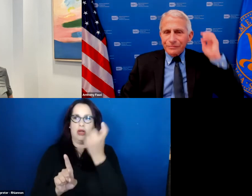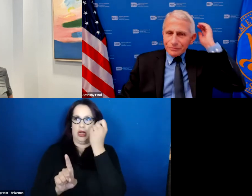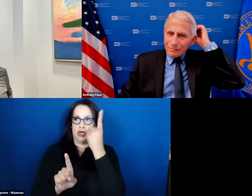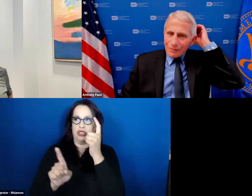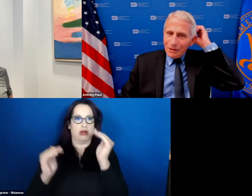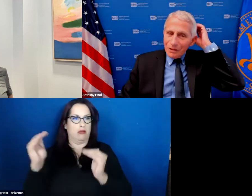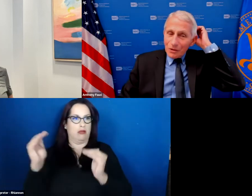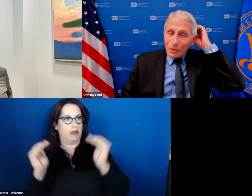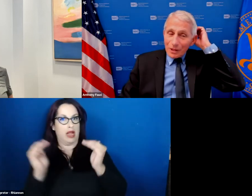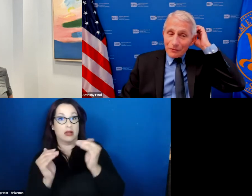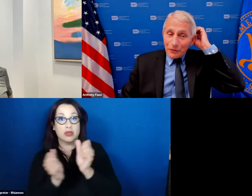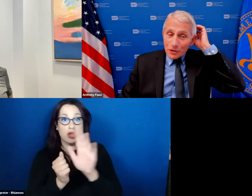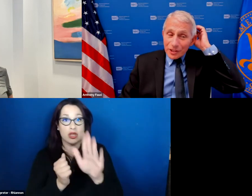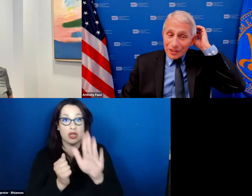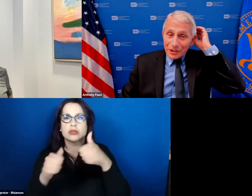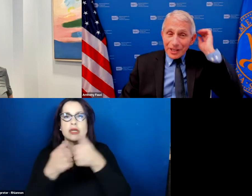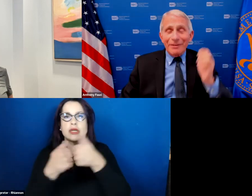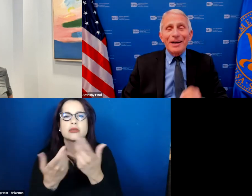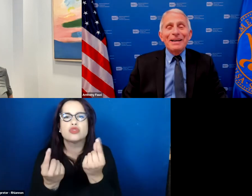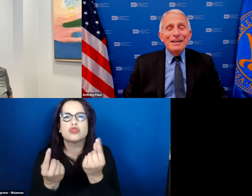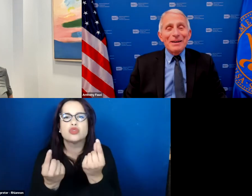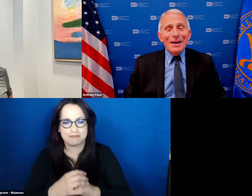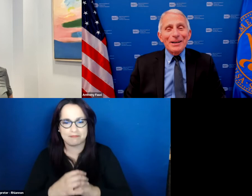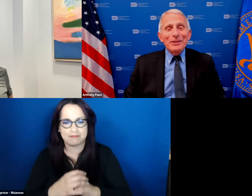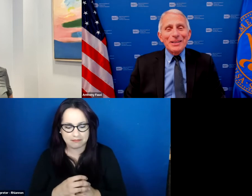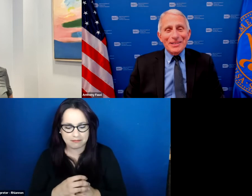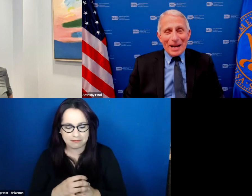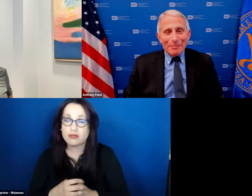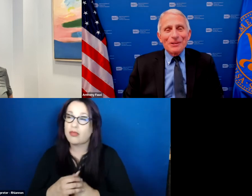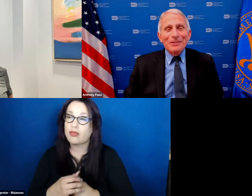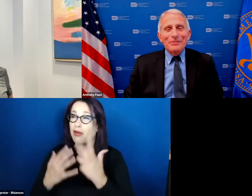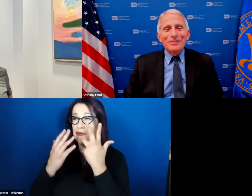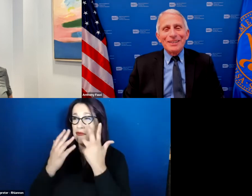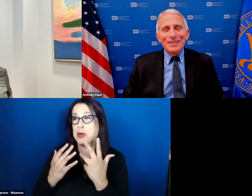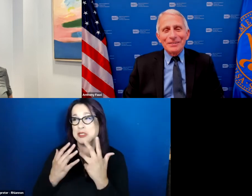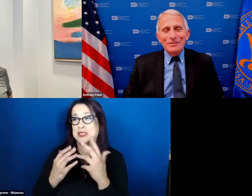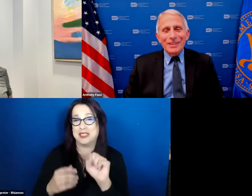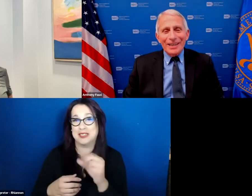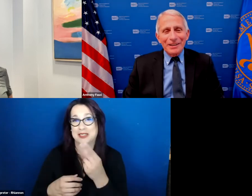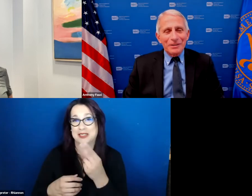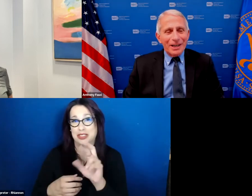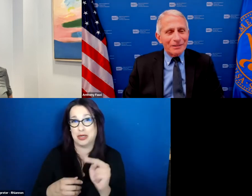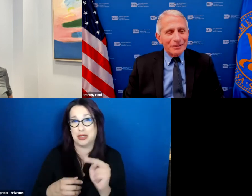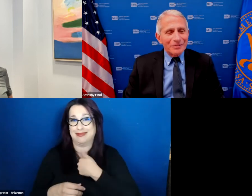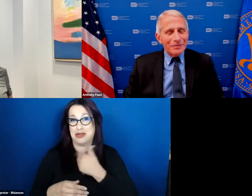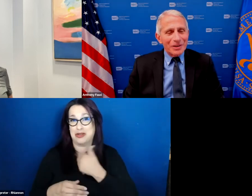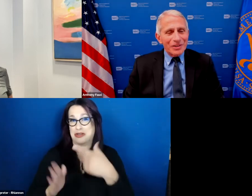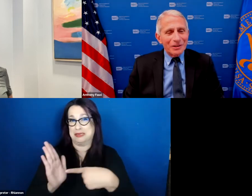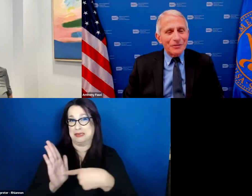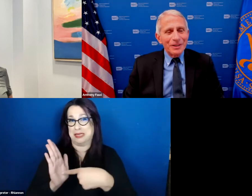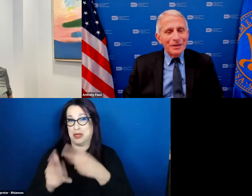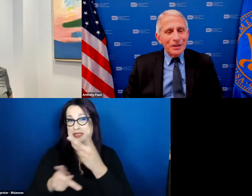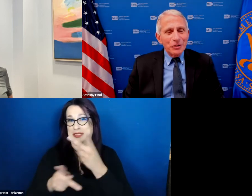well unfortunately Sharon I I'm not a good example of of taking good care of